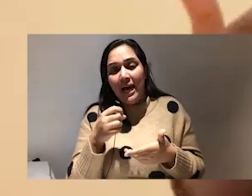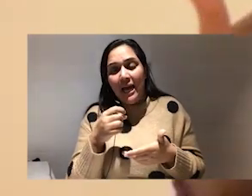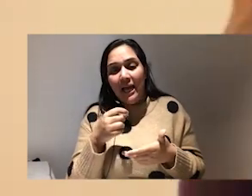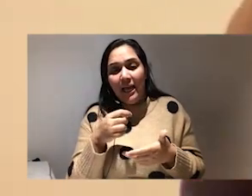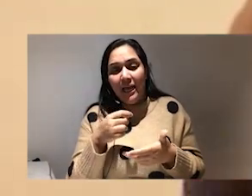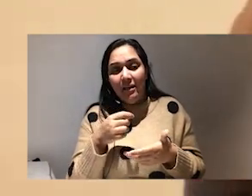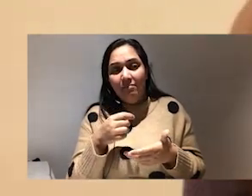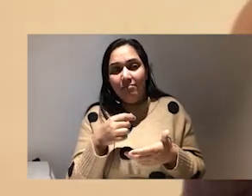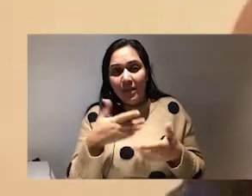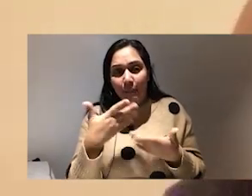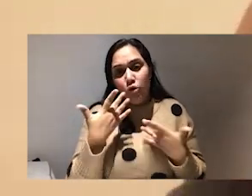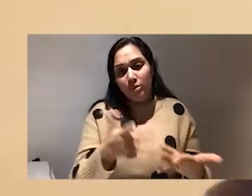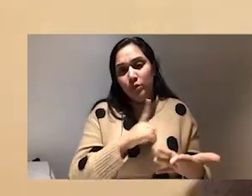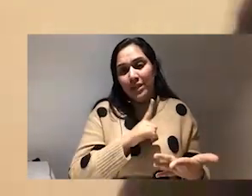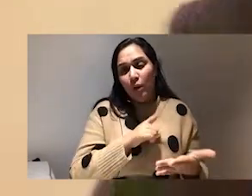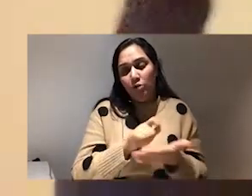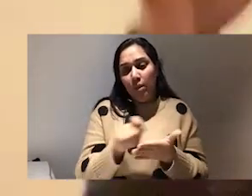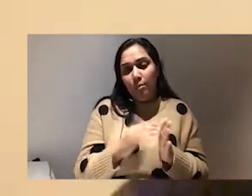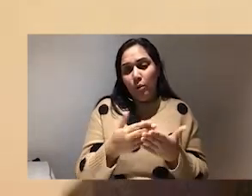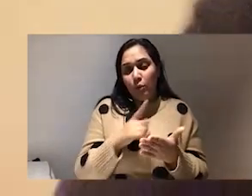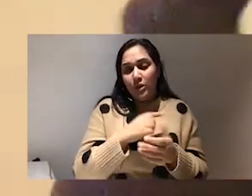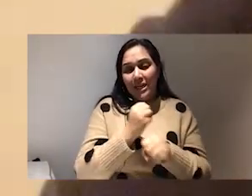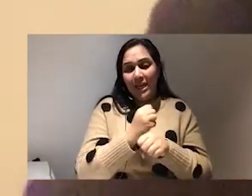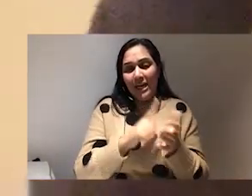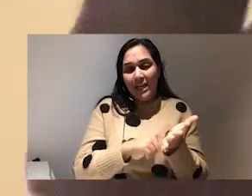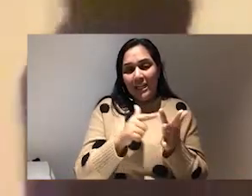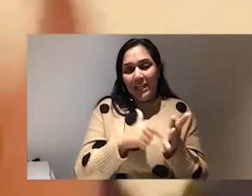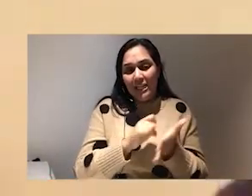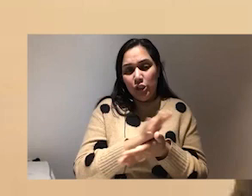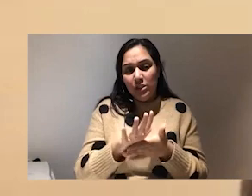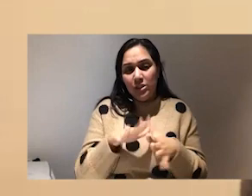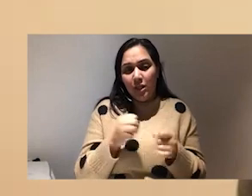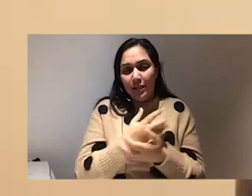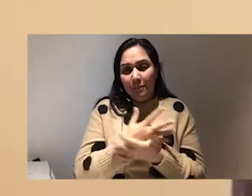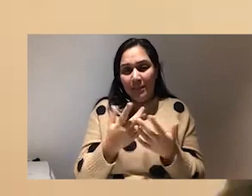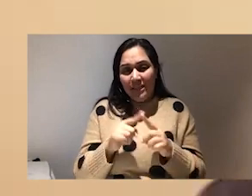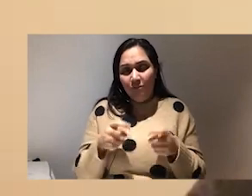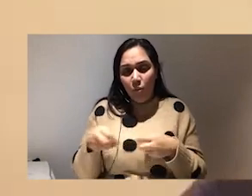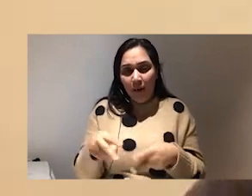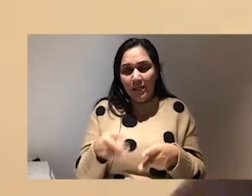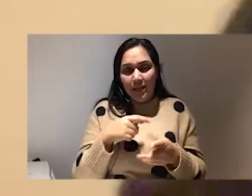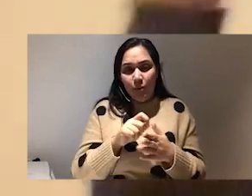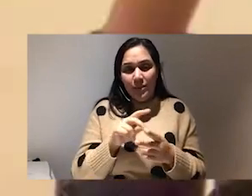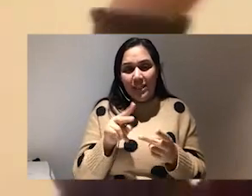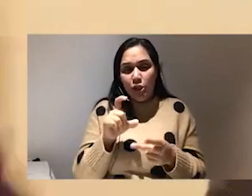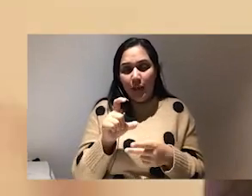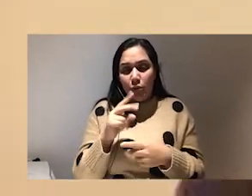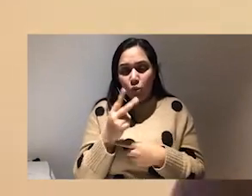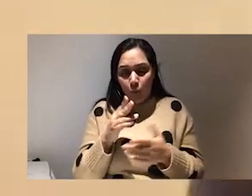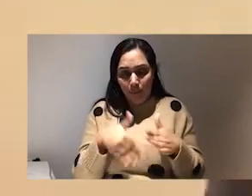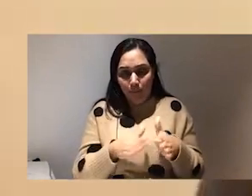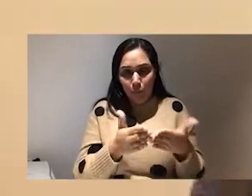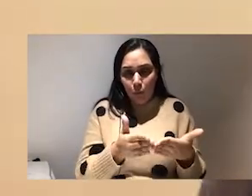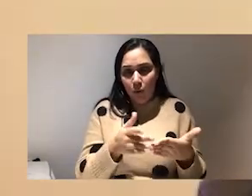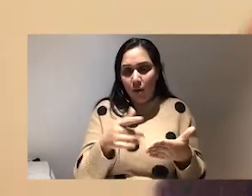started in many different ways. Obviously, you can read it in chapter two of the book. I went into